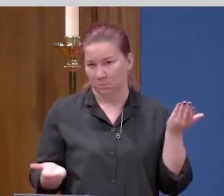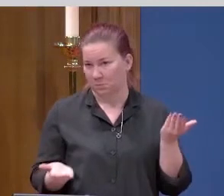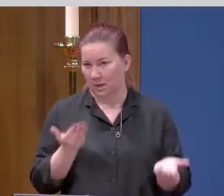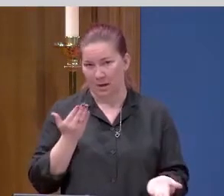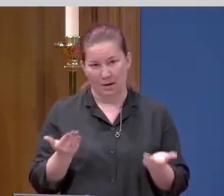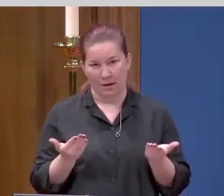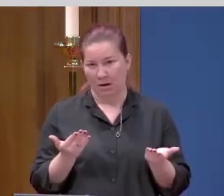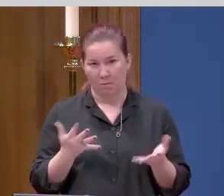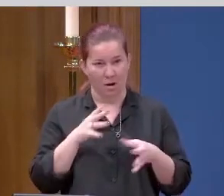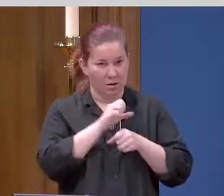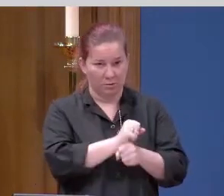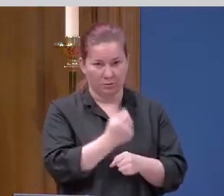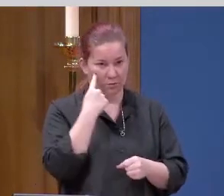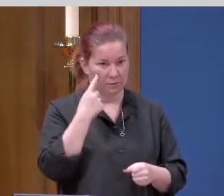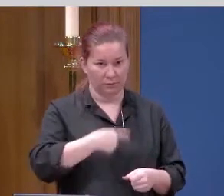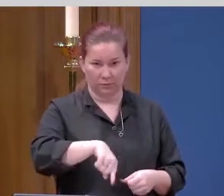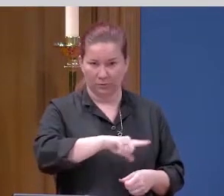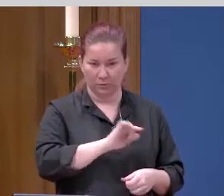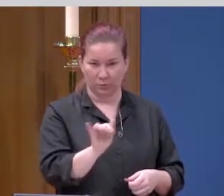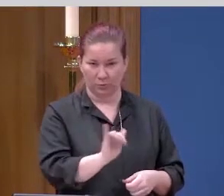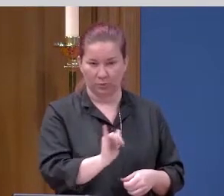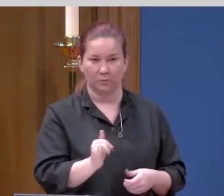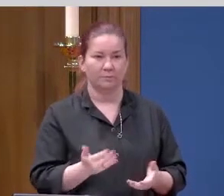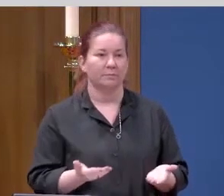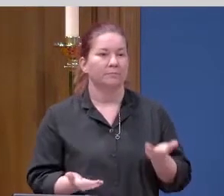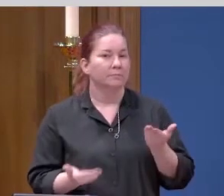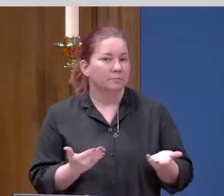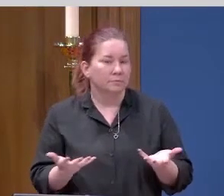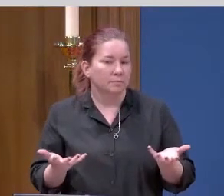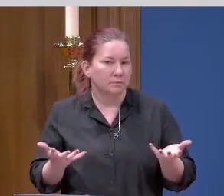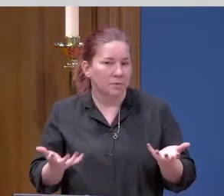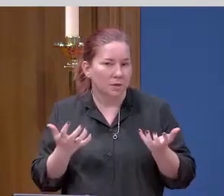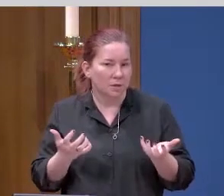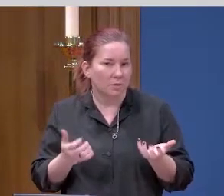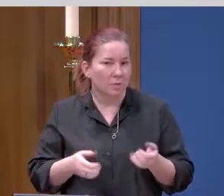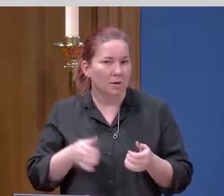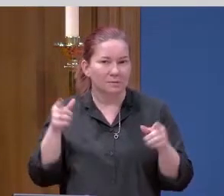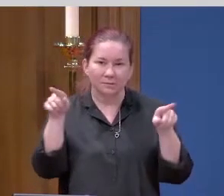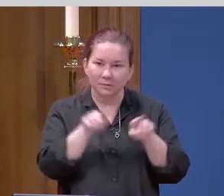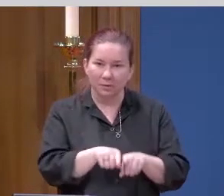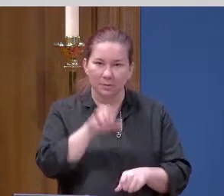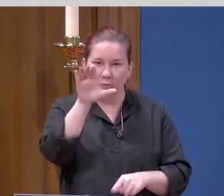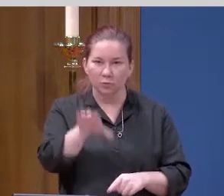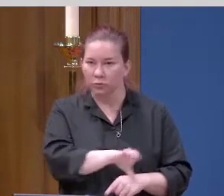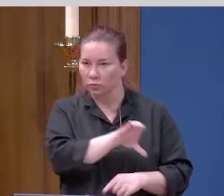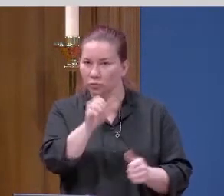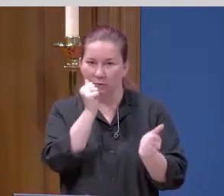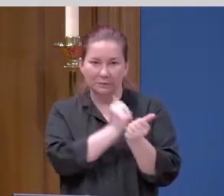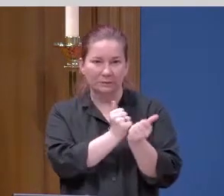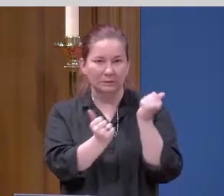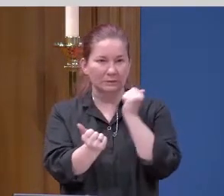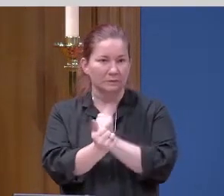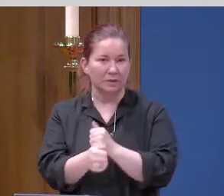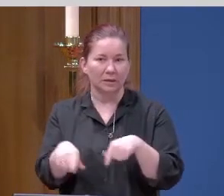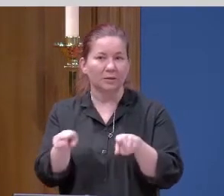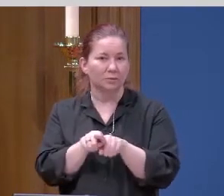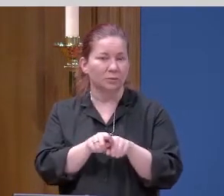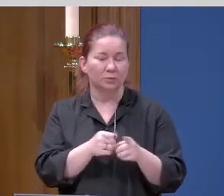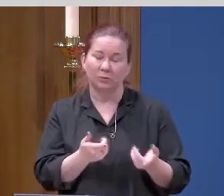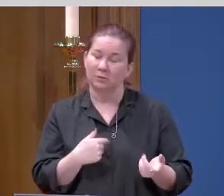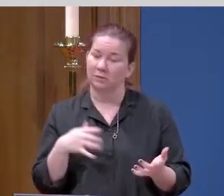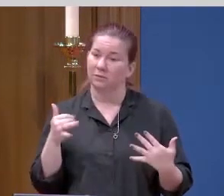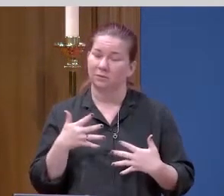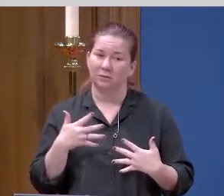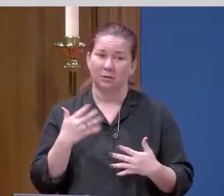might come for them. They might even want to crucify them. It was a scary thought.